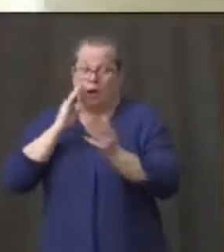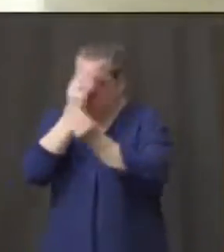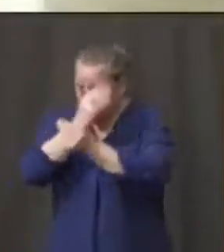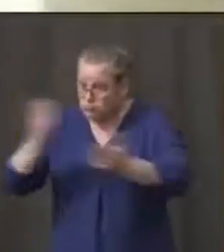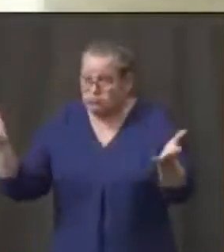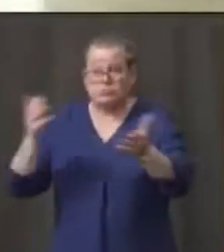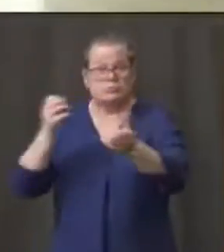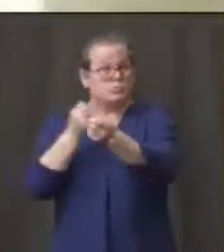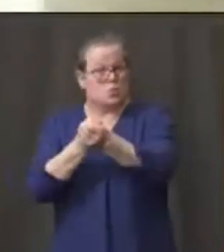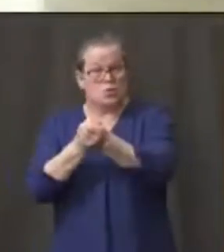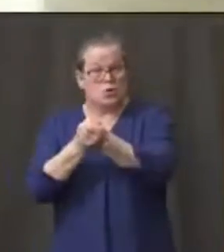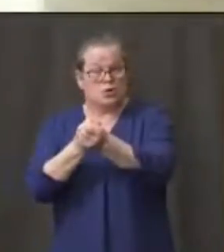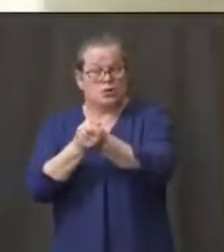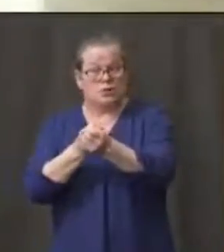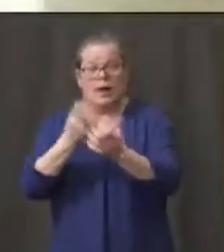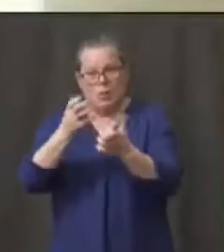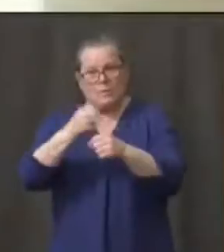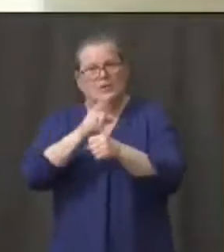something to do with the